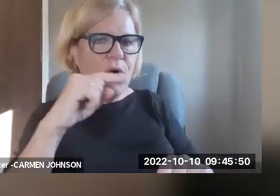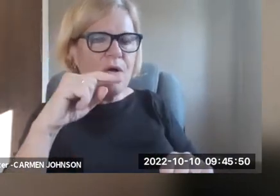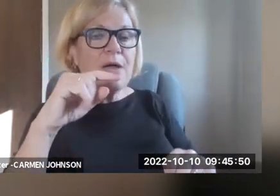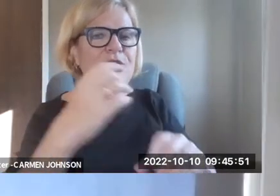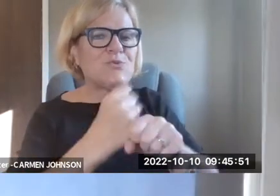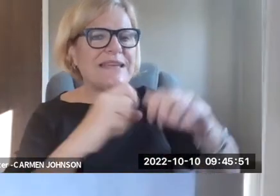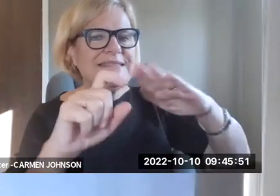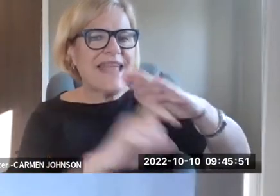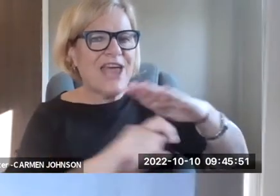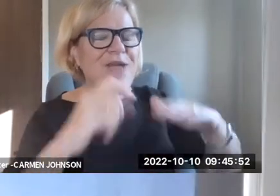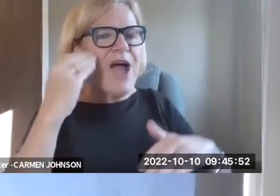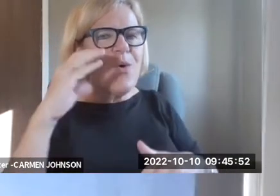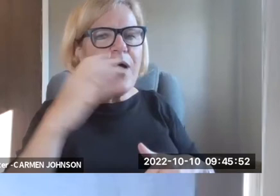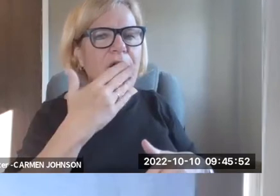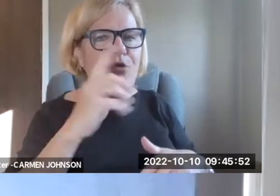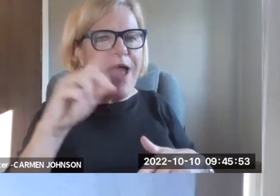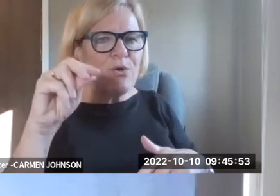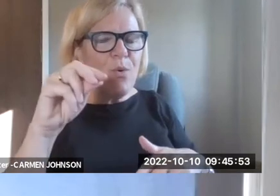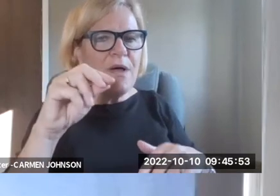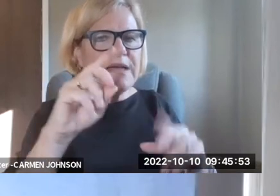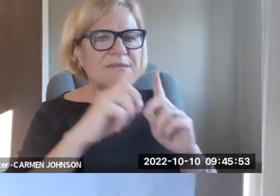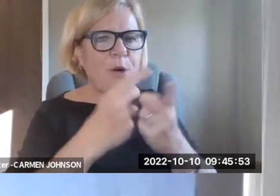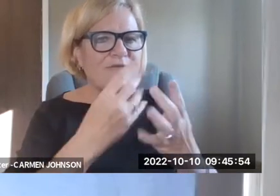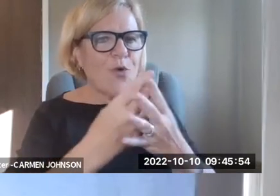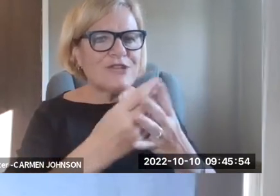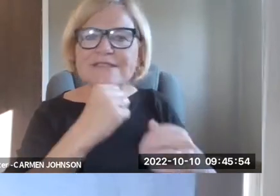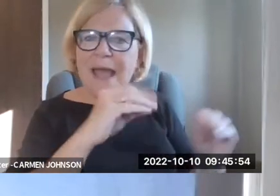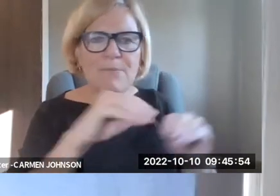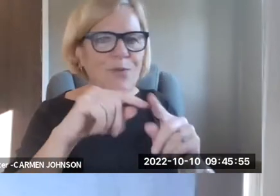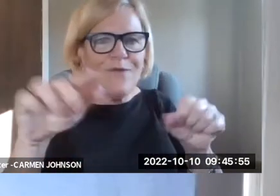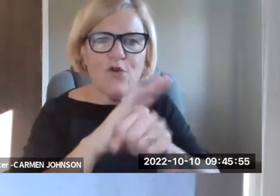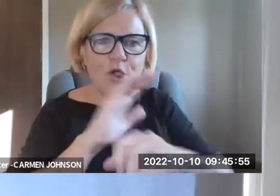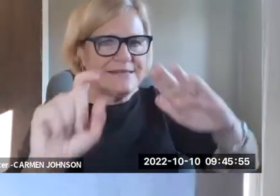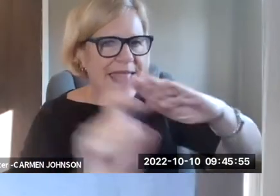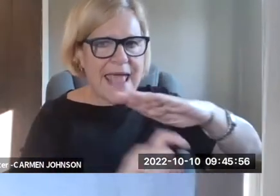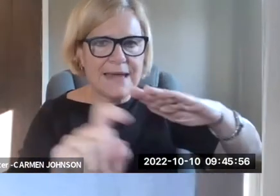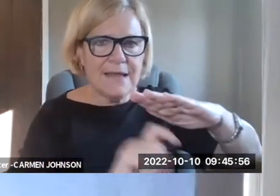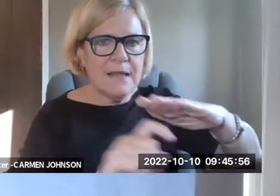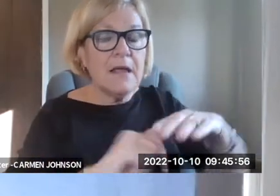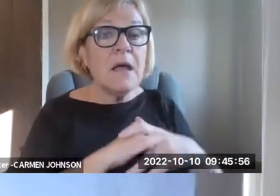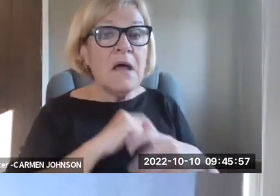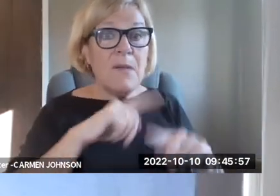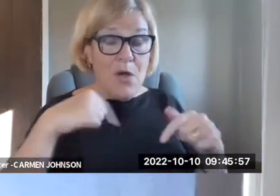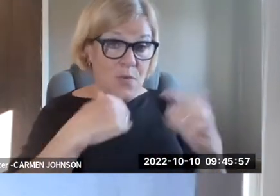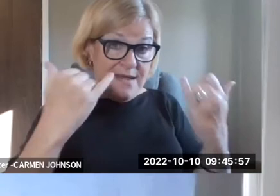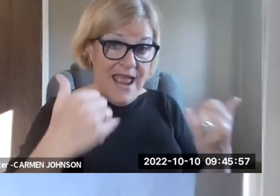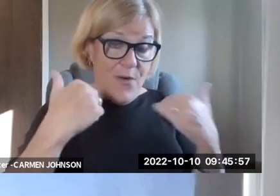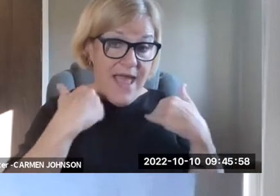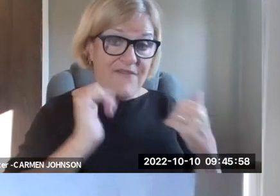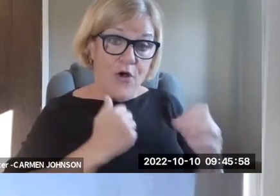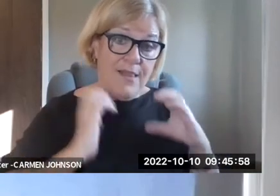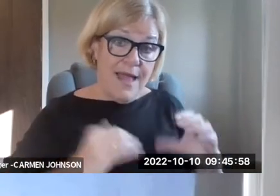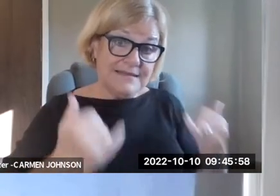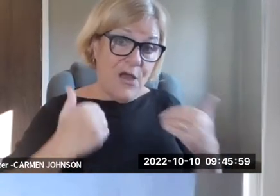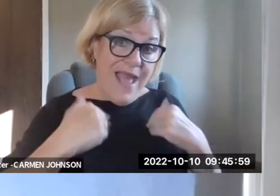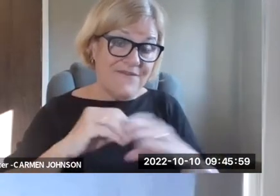I'm just going to add real quick that one of the things we fought hard for in our Maccas case was to get scanners. Now they're, you the Colorado department of corrections has